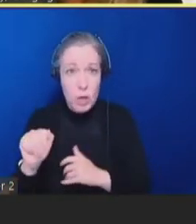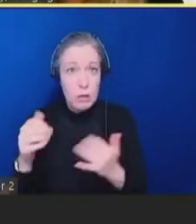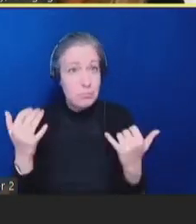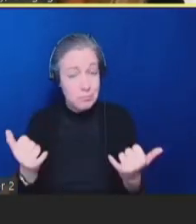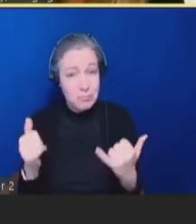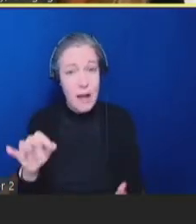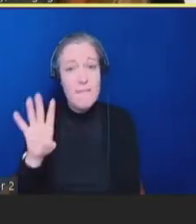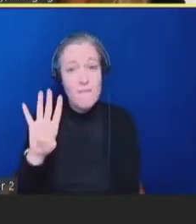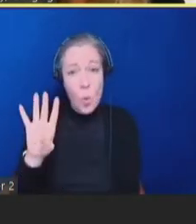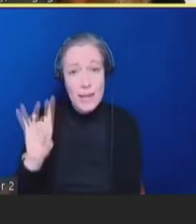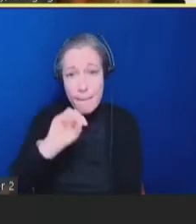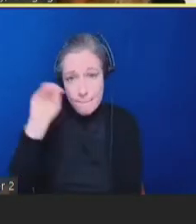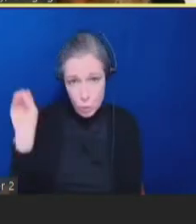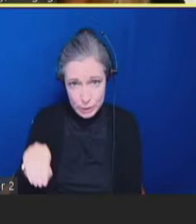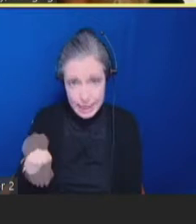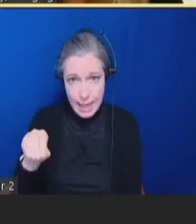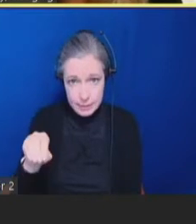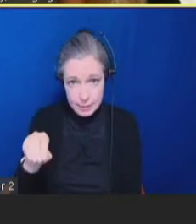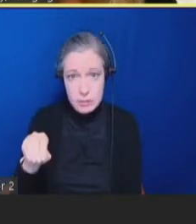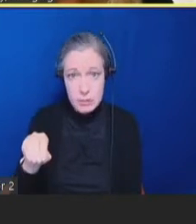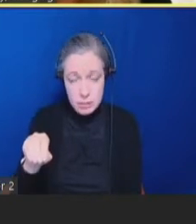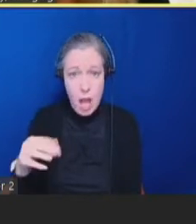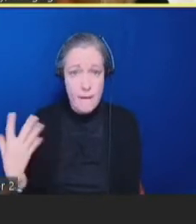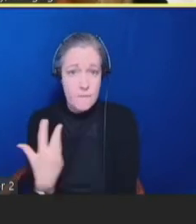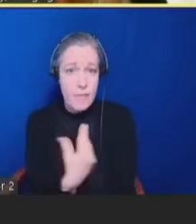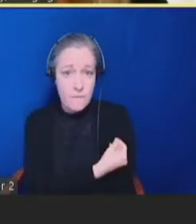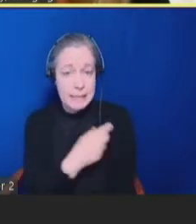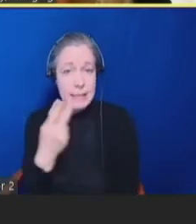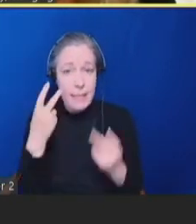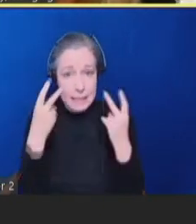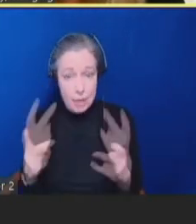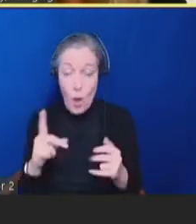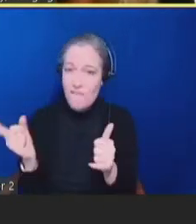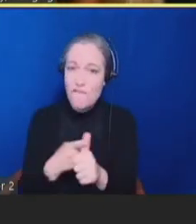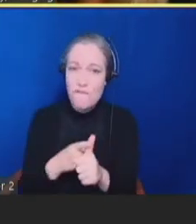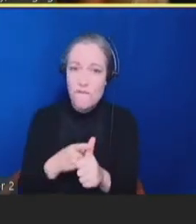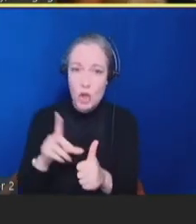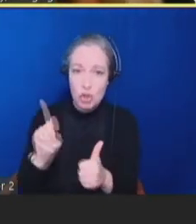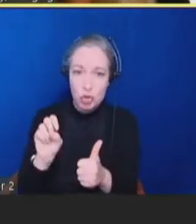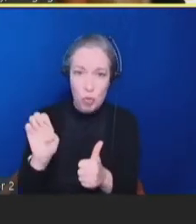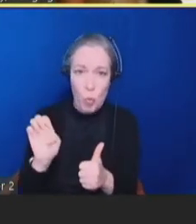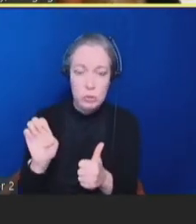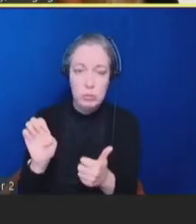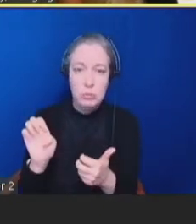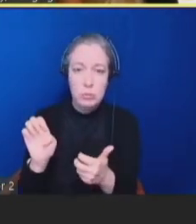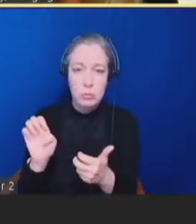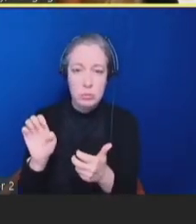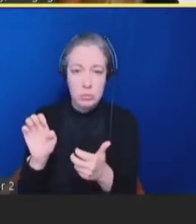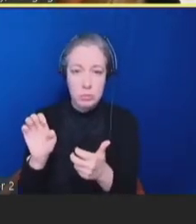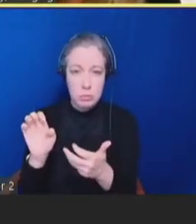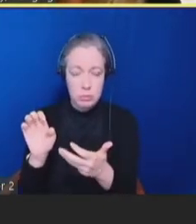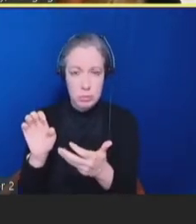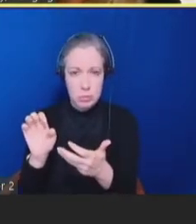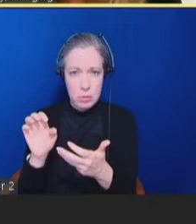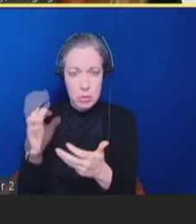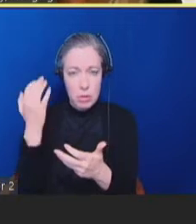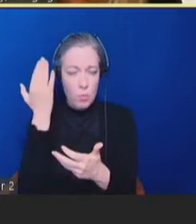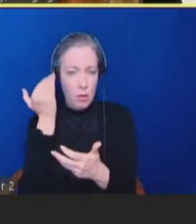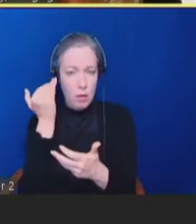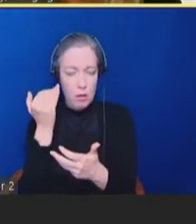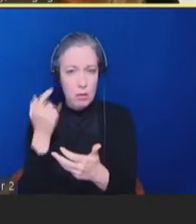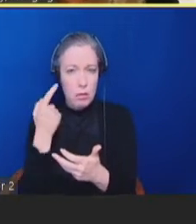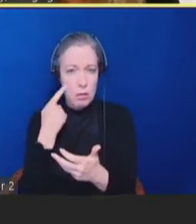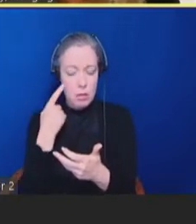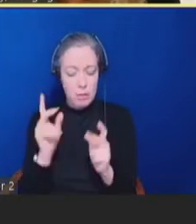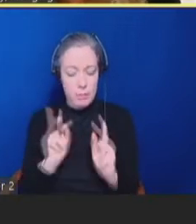of the COVID vaccines are first time COVID vaccines. The reason we hear a lot are that people are scared to get the vaccine until